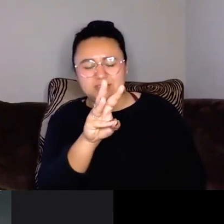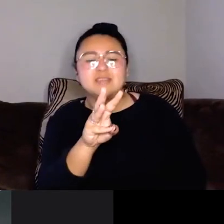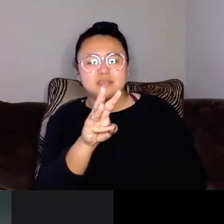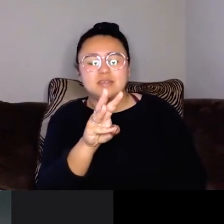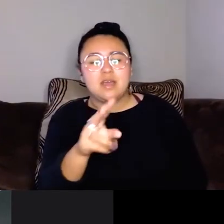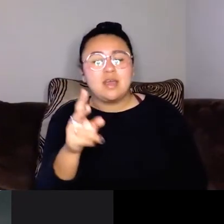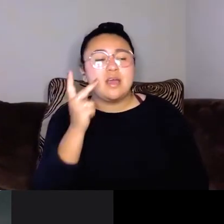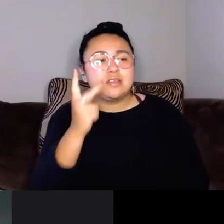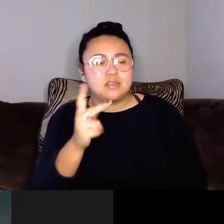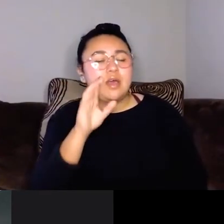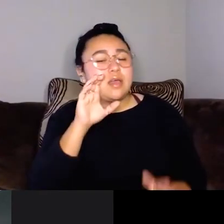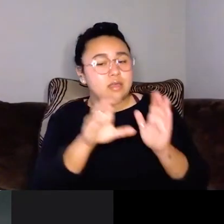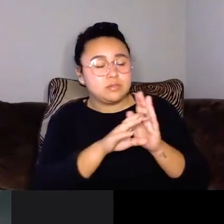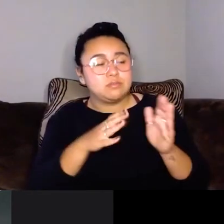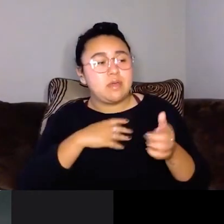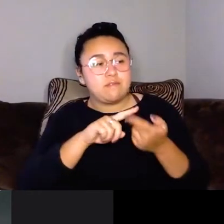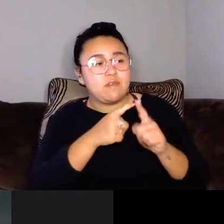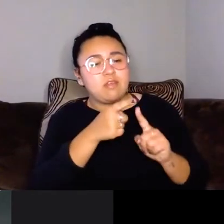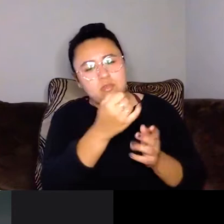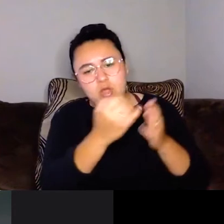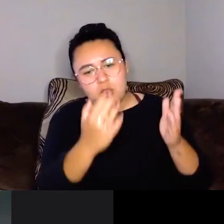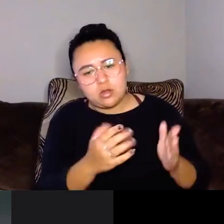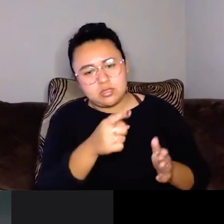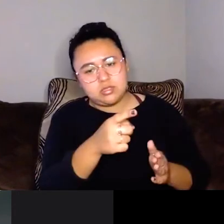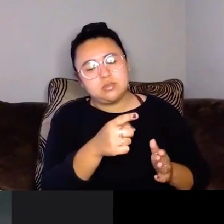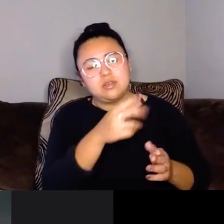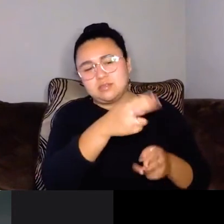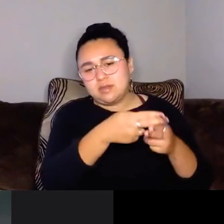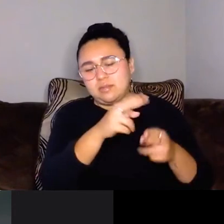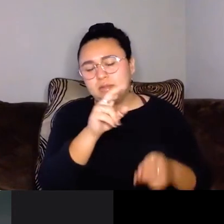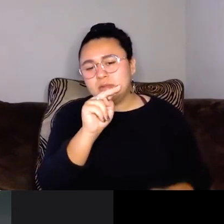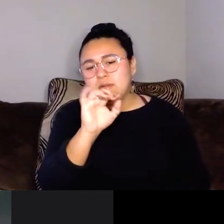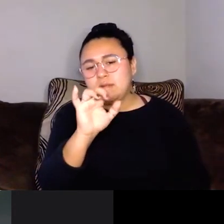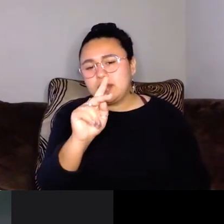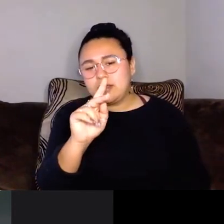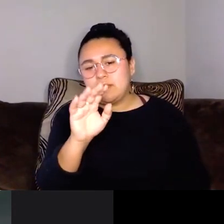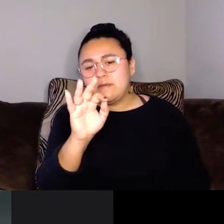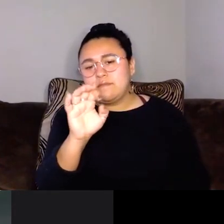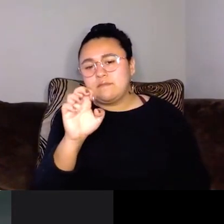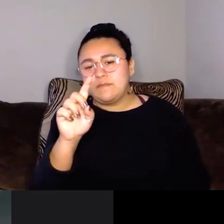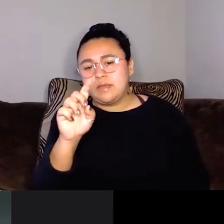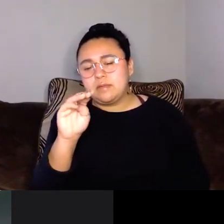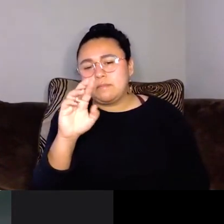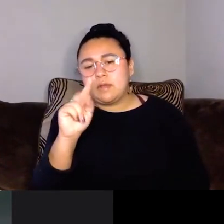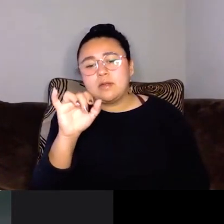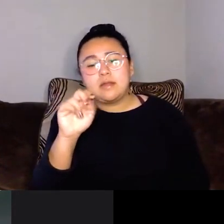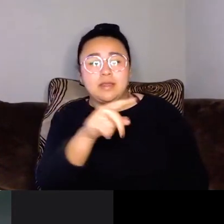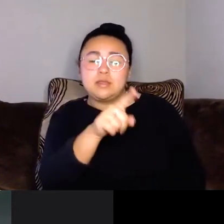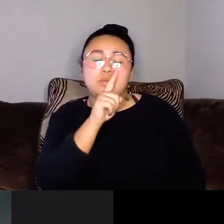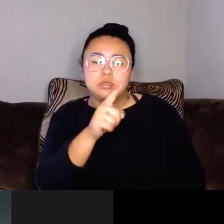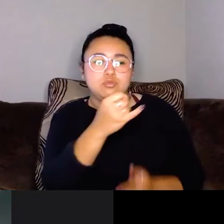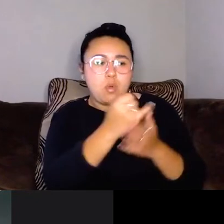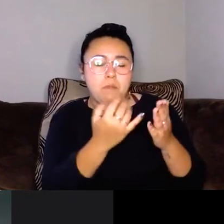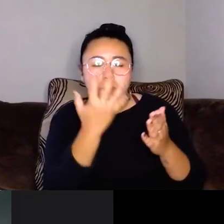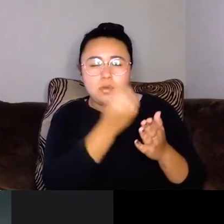saw an image by one of my artist friends. Um, his name is Nick P. Martin and he draws these really beautiful fat